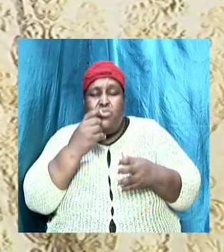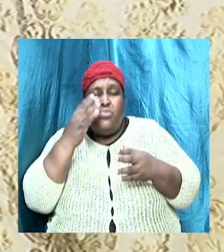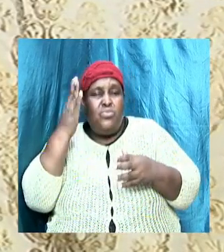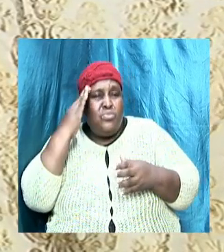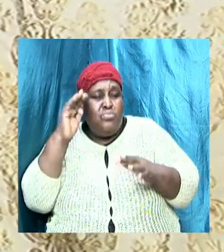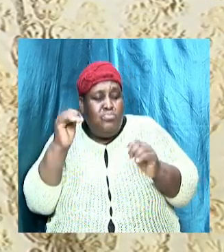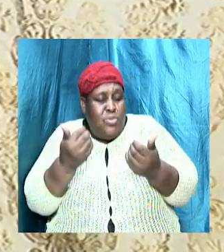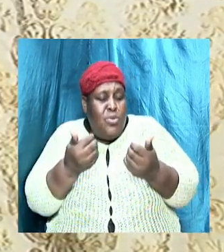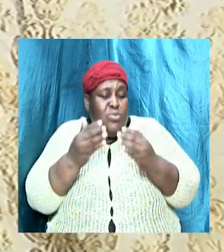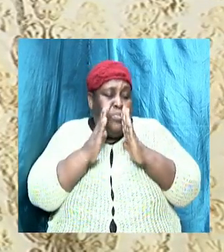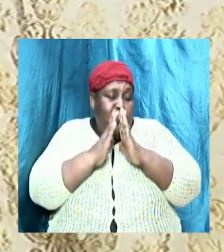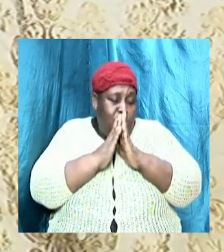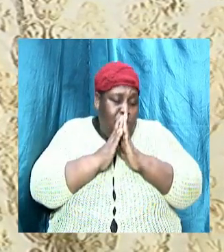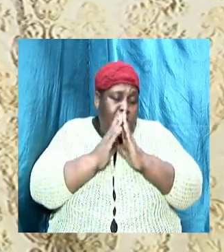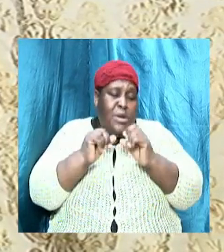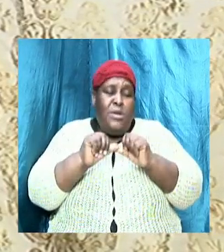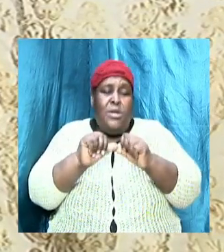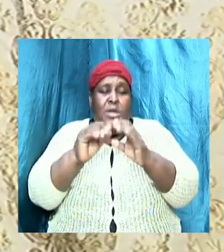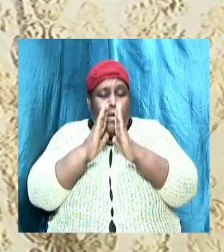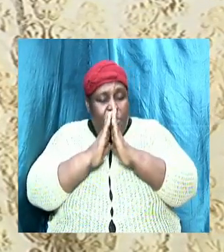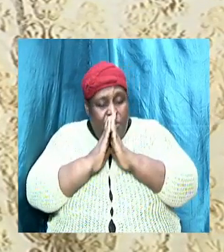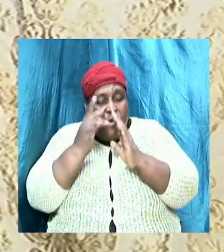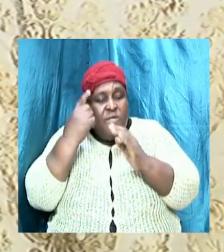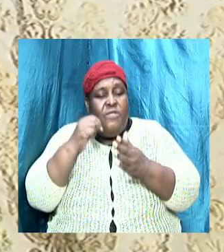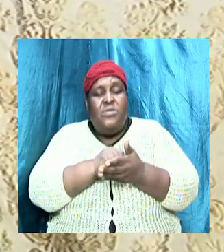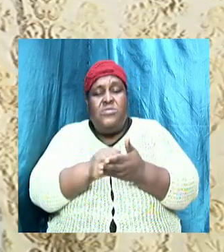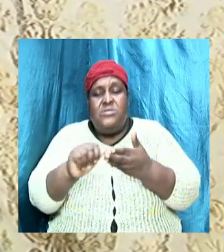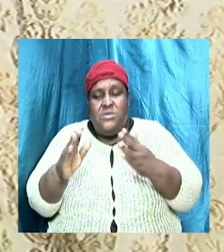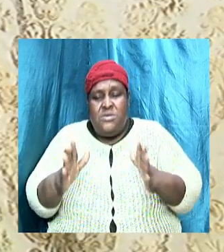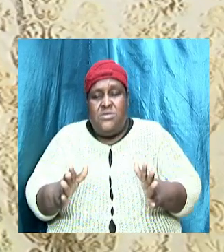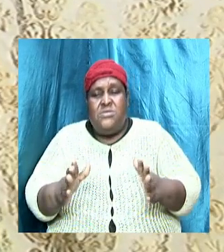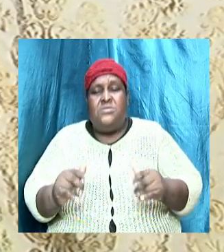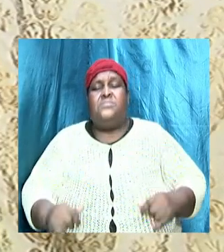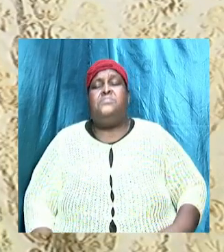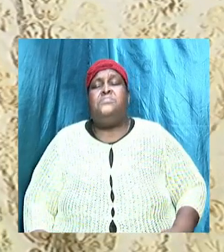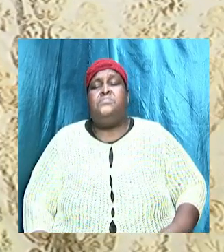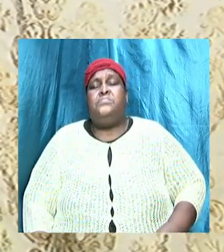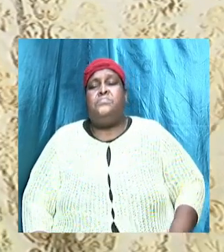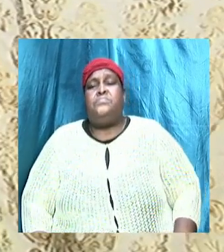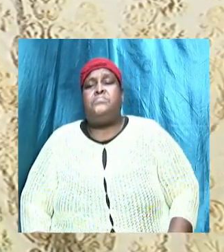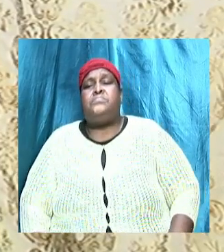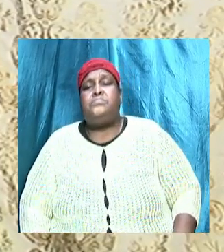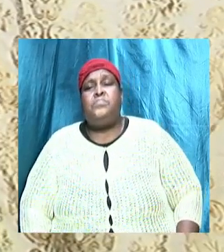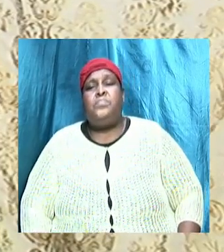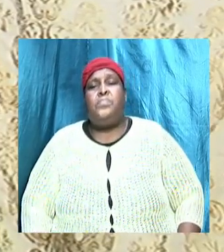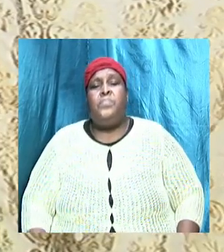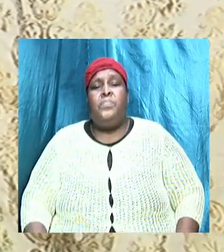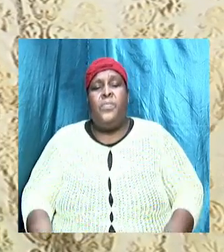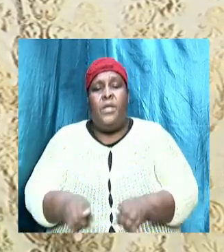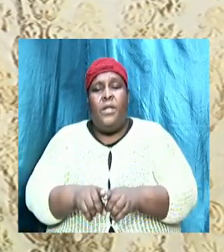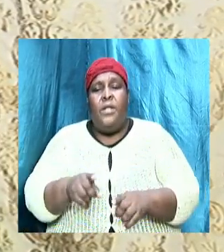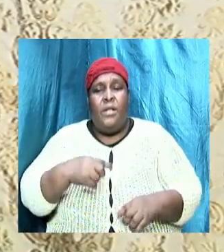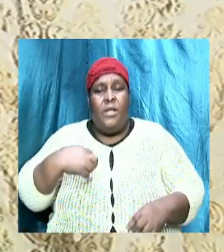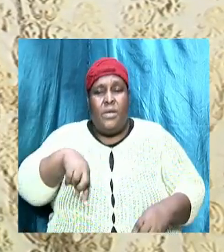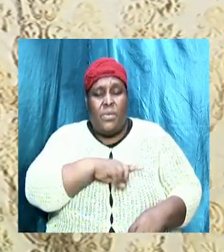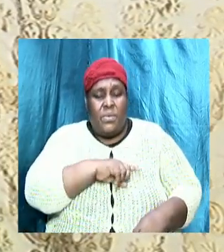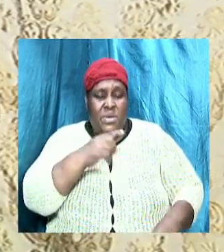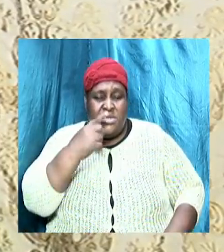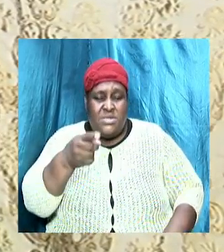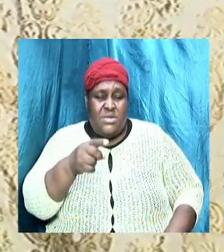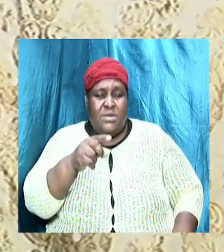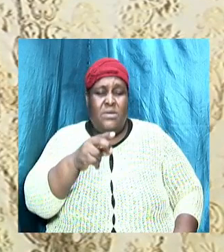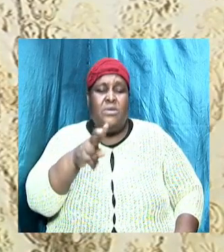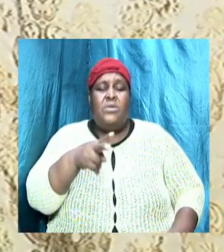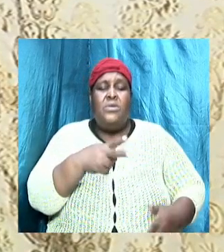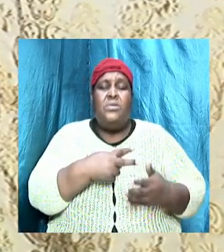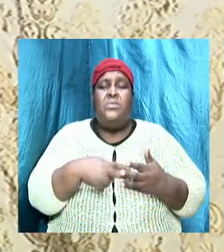saints. You know, and just before, I'm just going a little bit as I feel in my spirit. You know, like we said two weeks ago that one